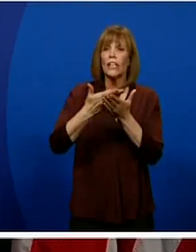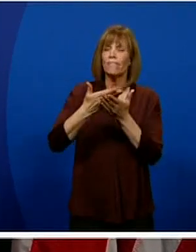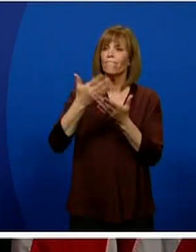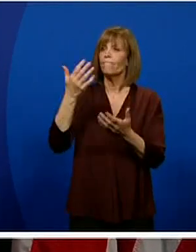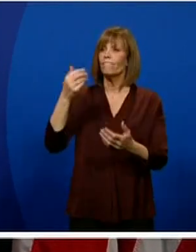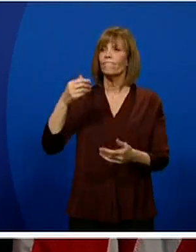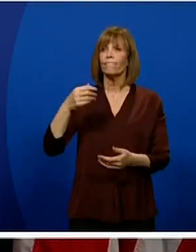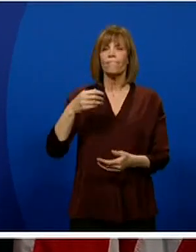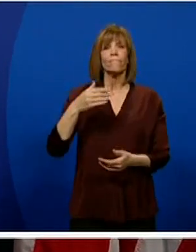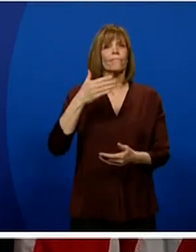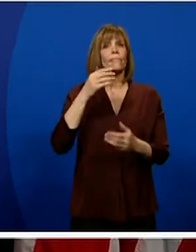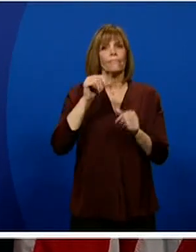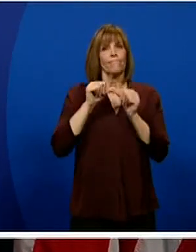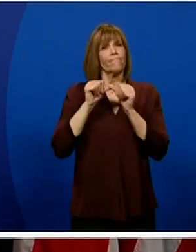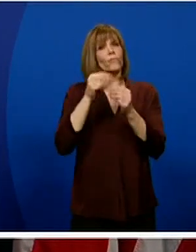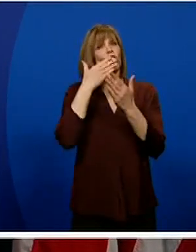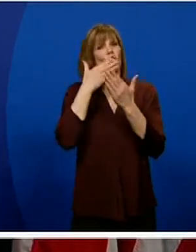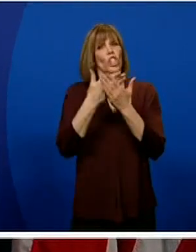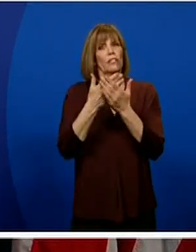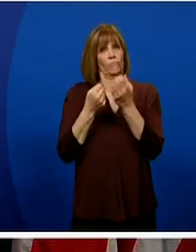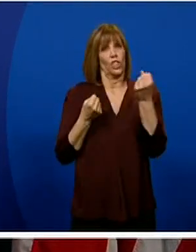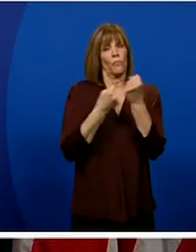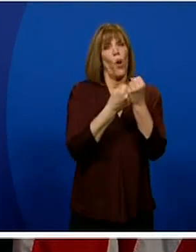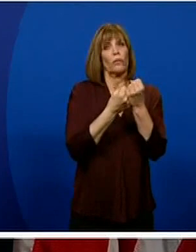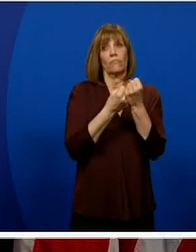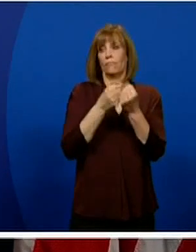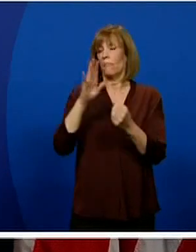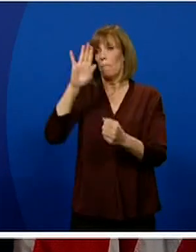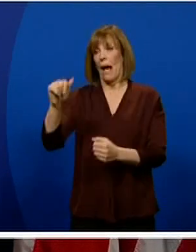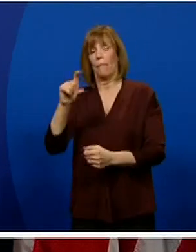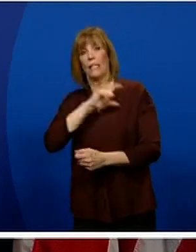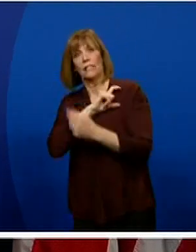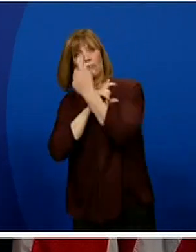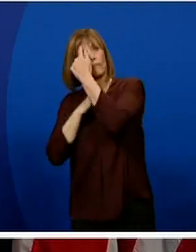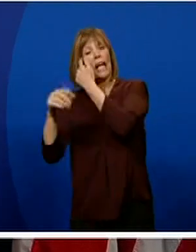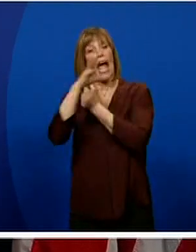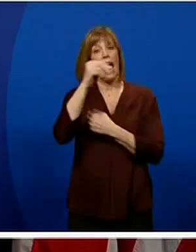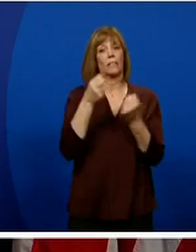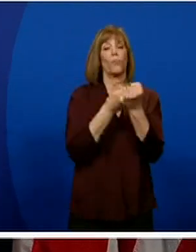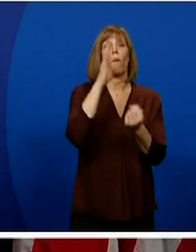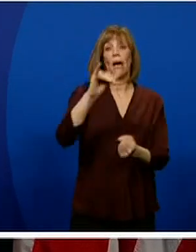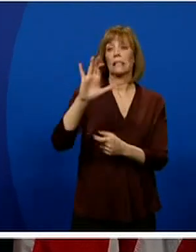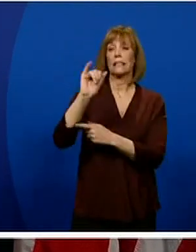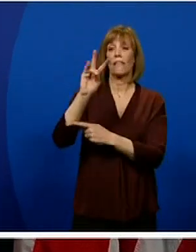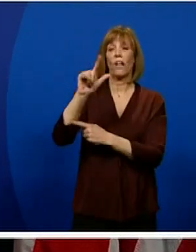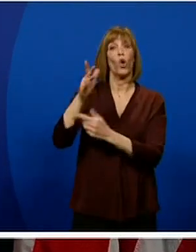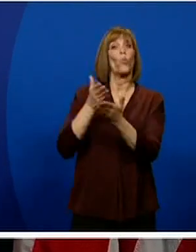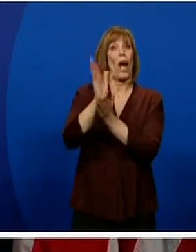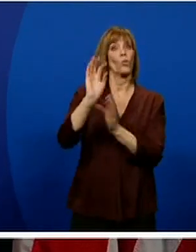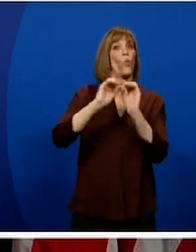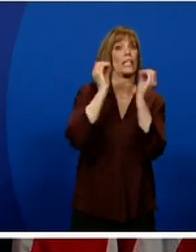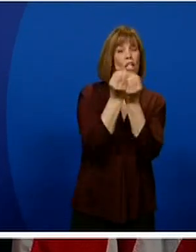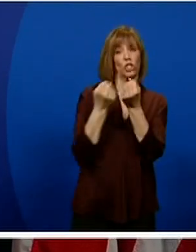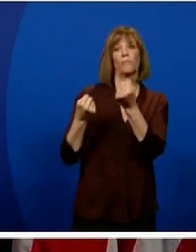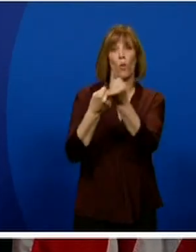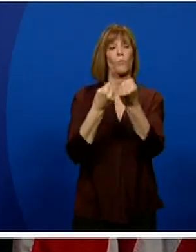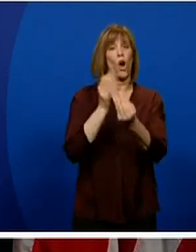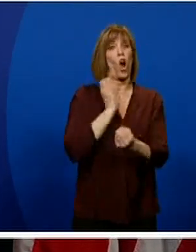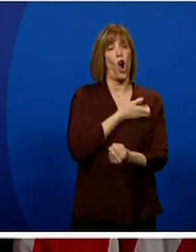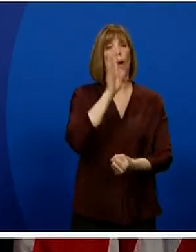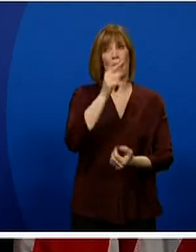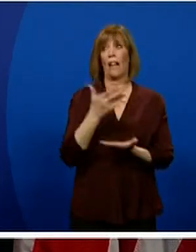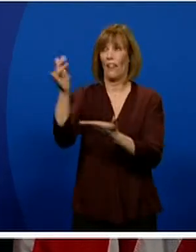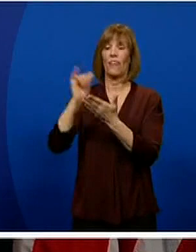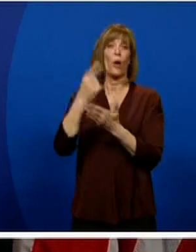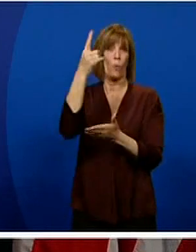It was supported both by law enforcement and civil rights organizations. So I think that's an